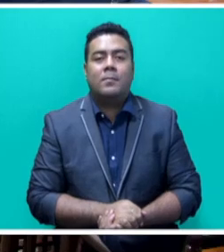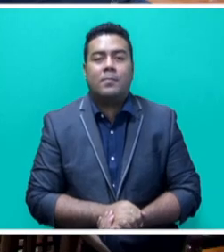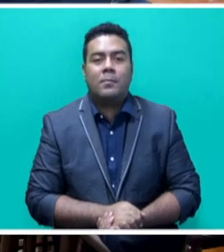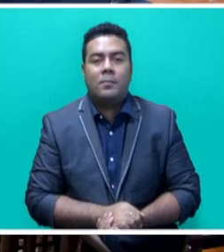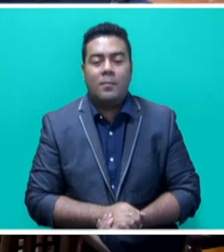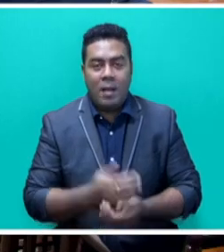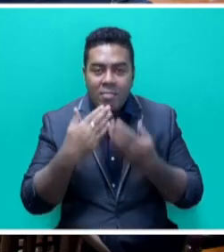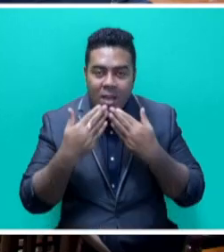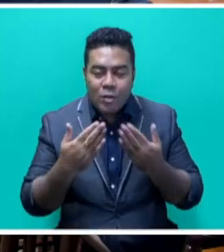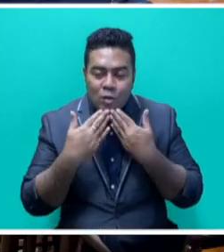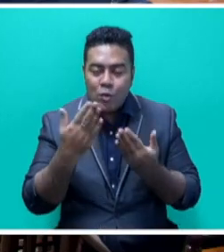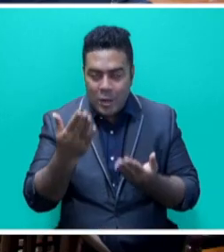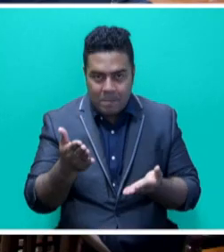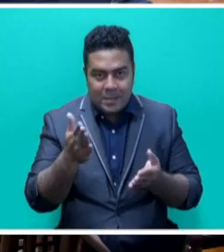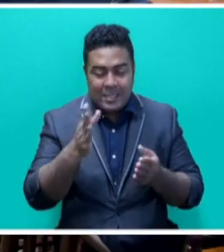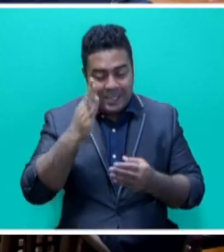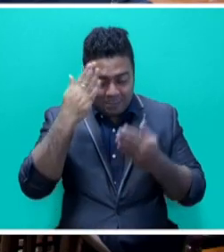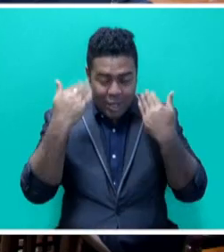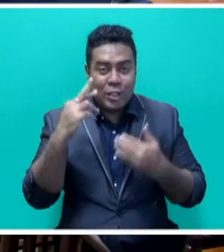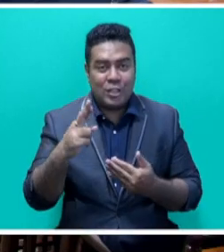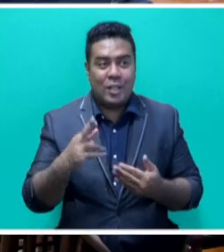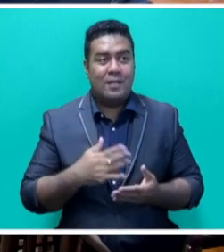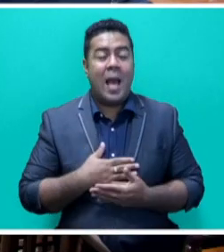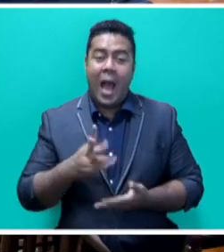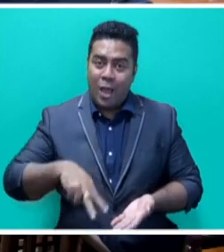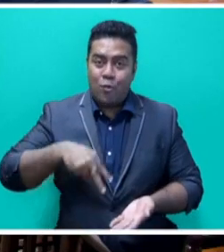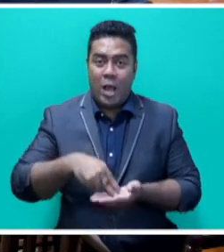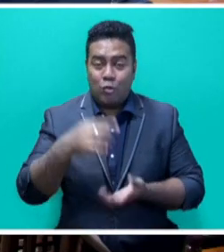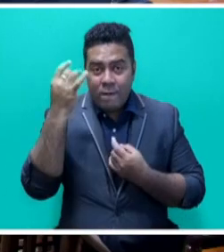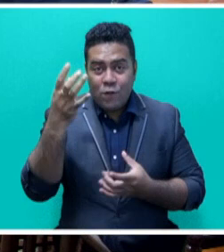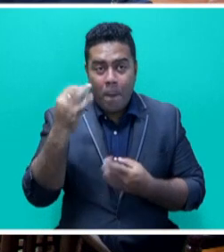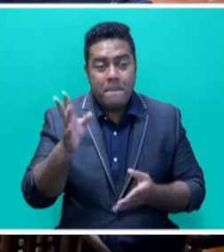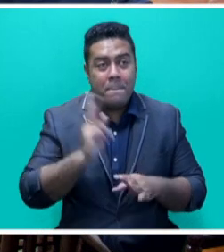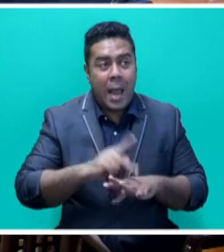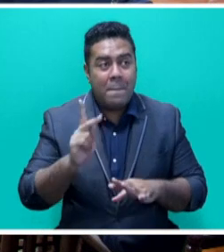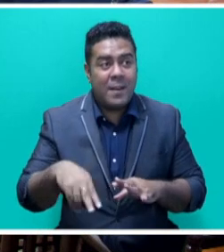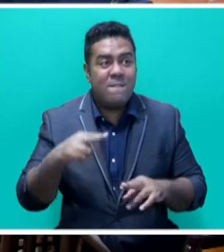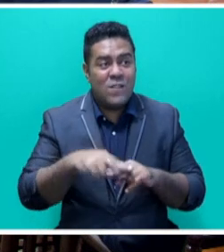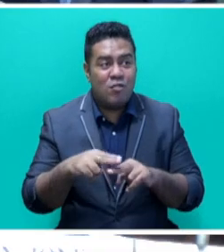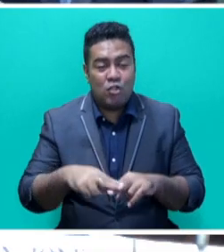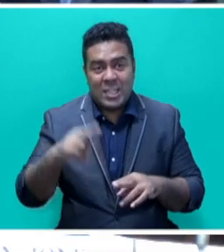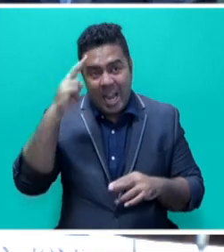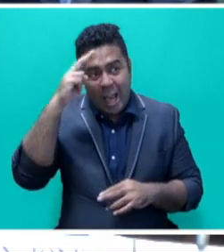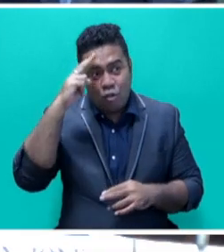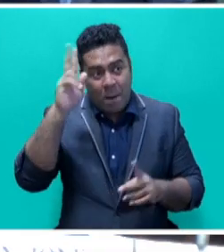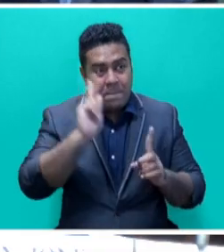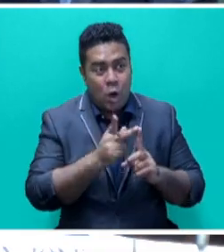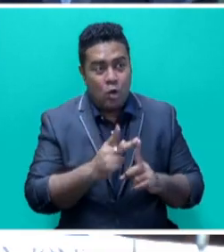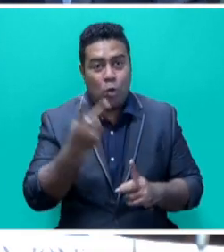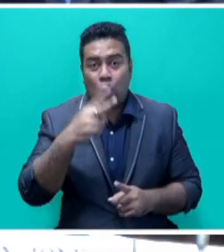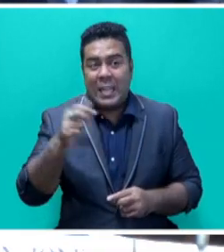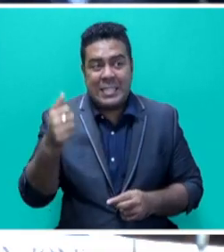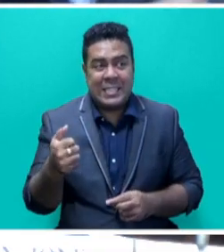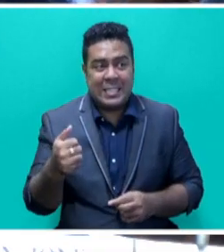Thank you, Mr Speaker, sir. Mr Speaker, sir, I rise to inform Parliament about Fiji's national priorities for the 26th session of